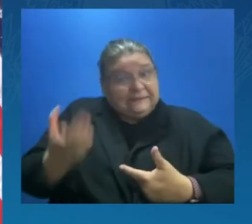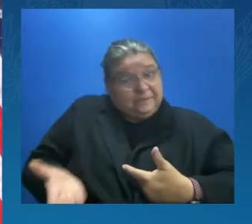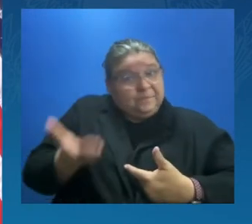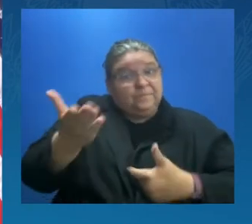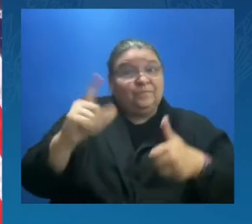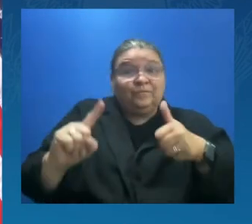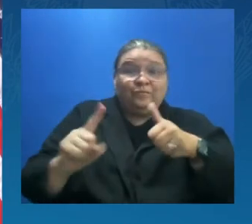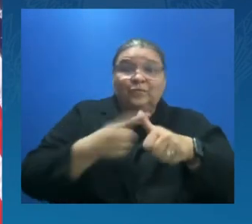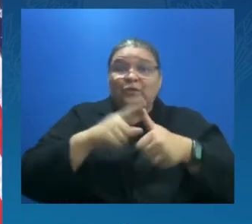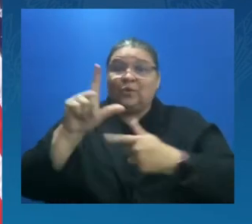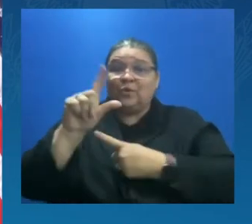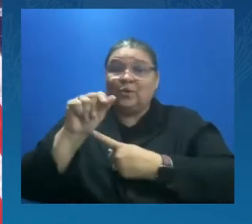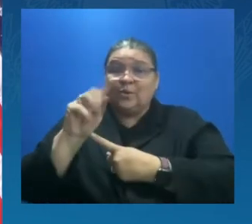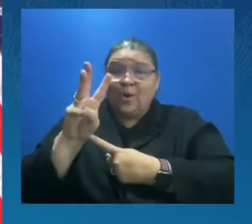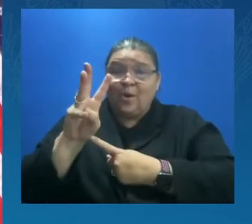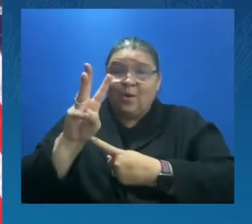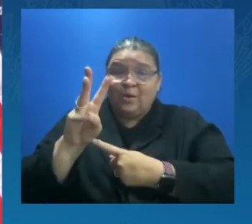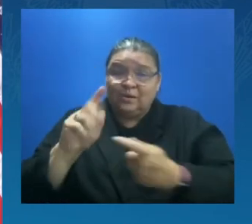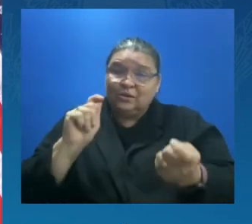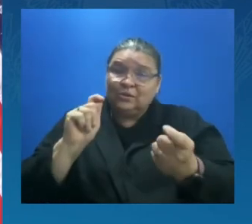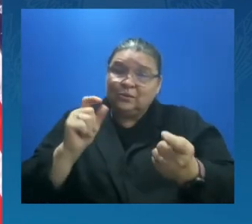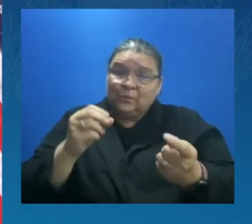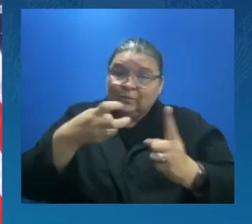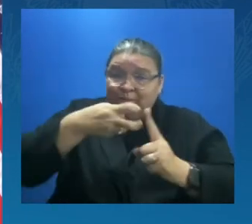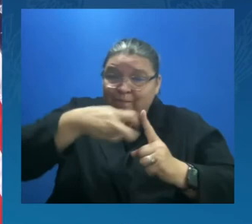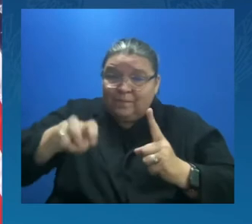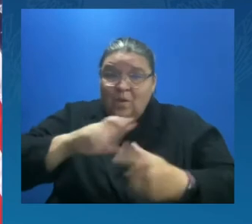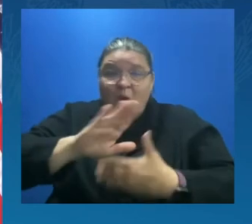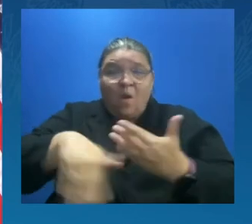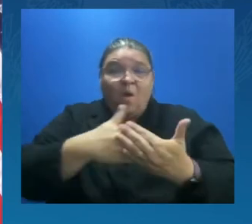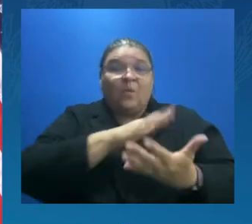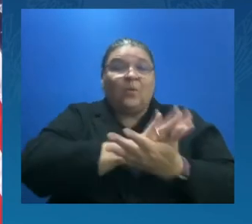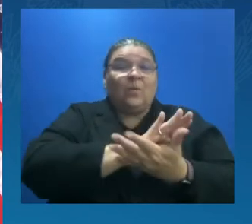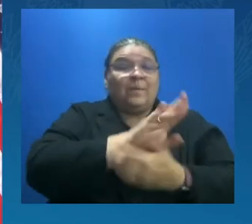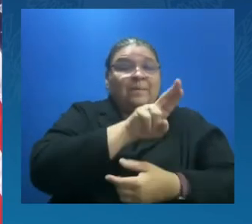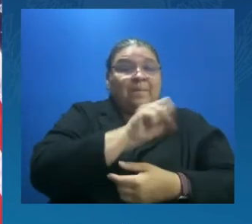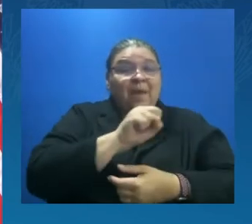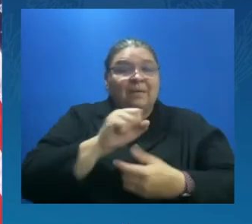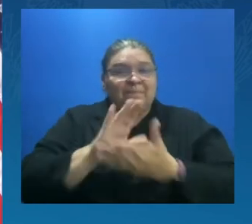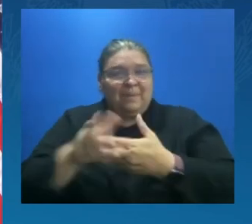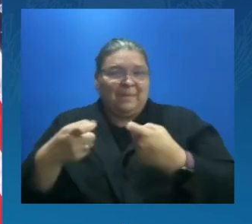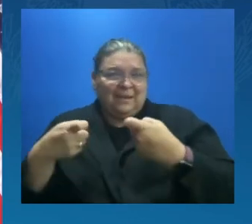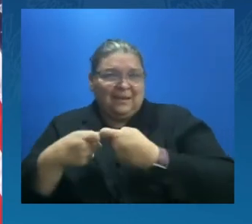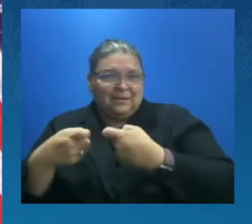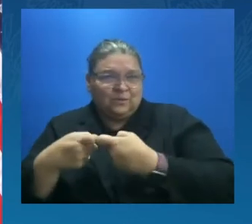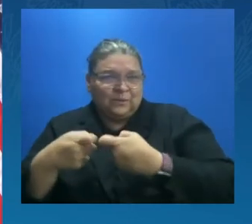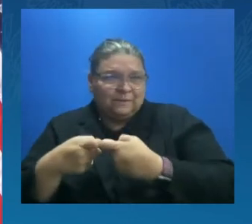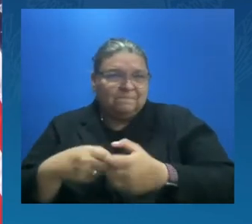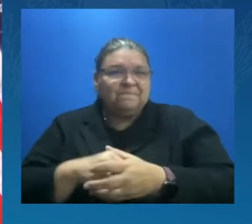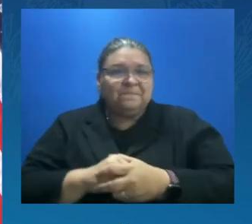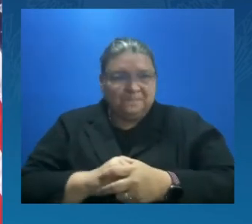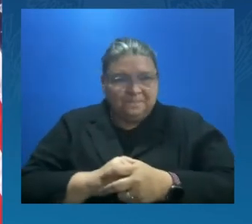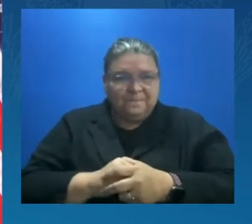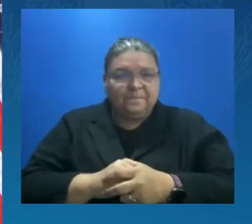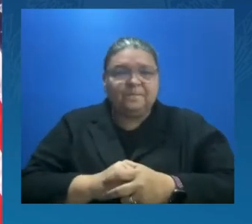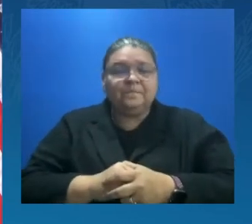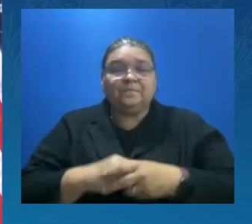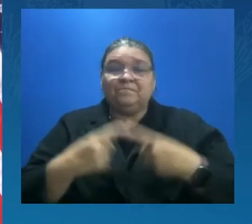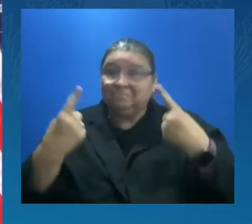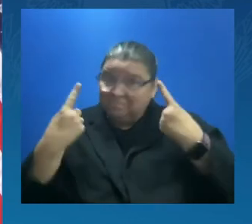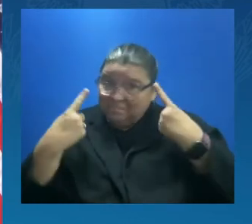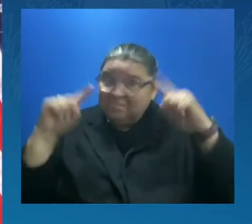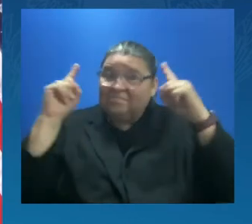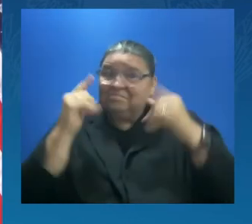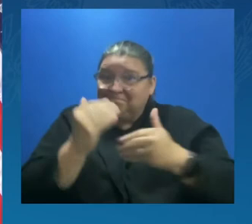of school buses to that end. And the transition is now underway. For example,